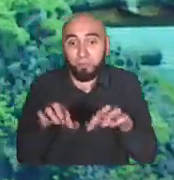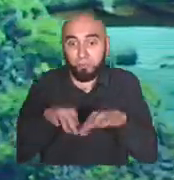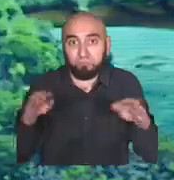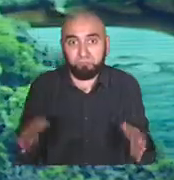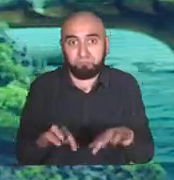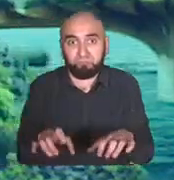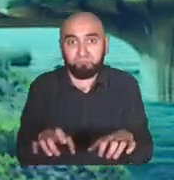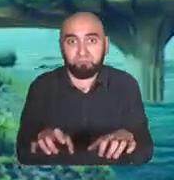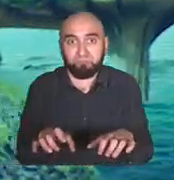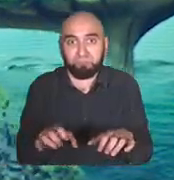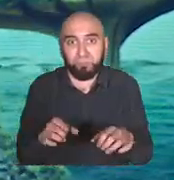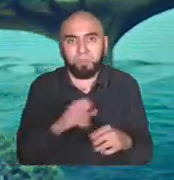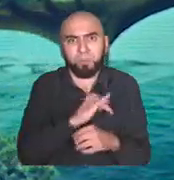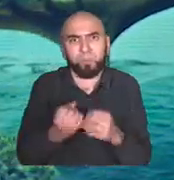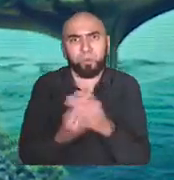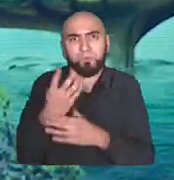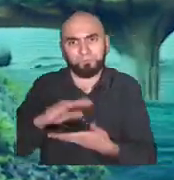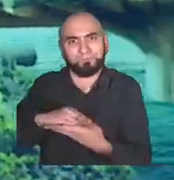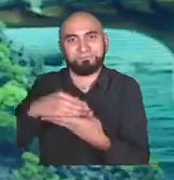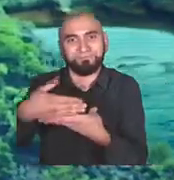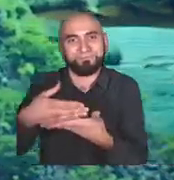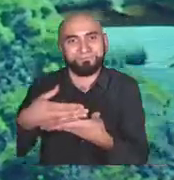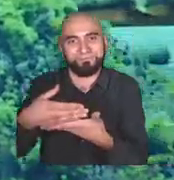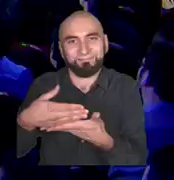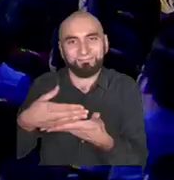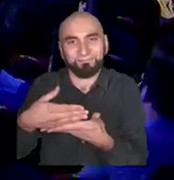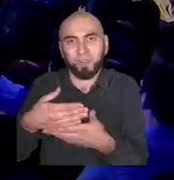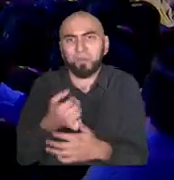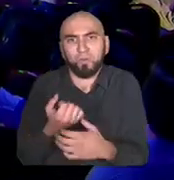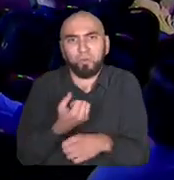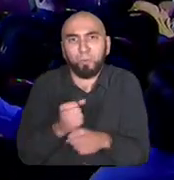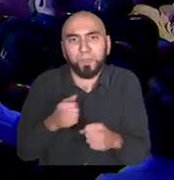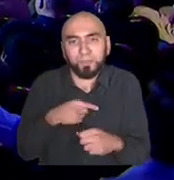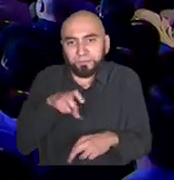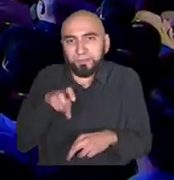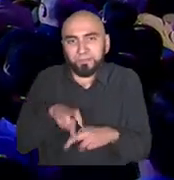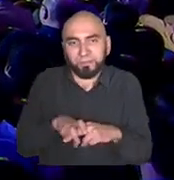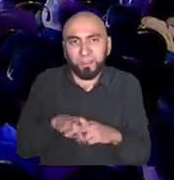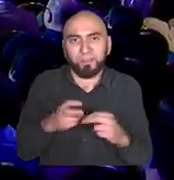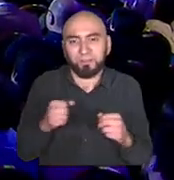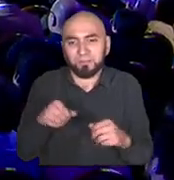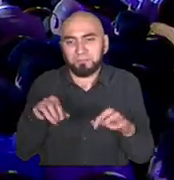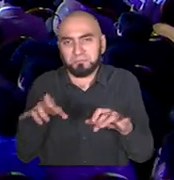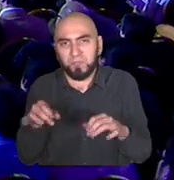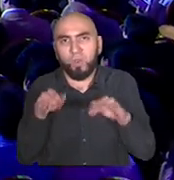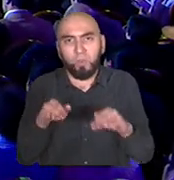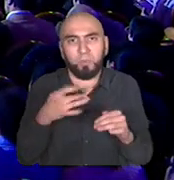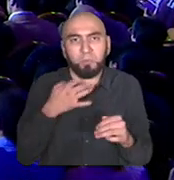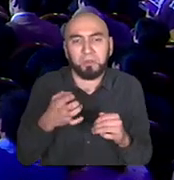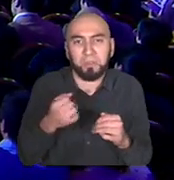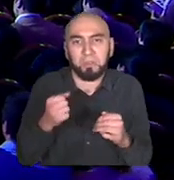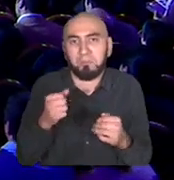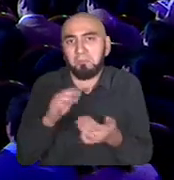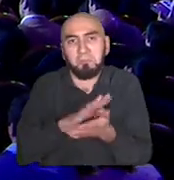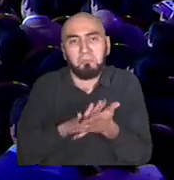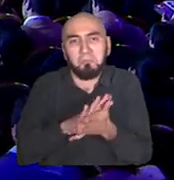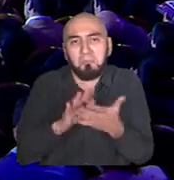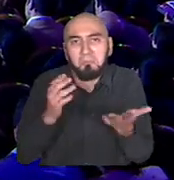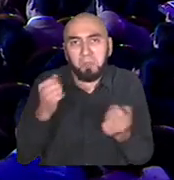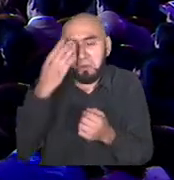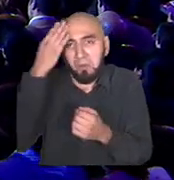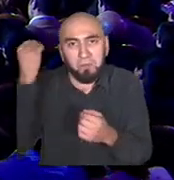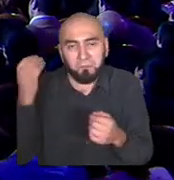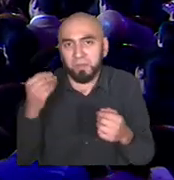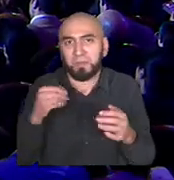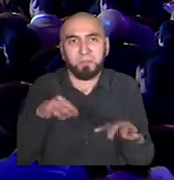it doesn't work. You can't be sitting there in your car with your phone like this because you forget what's going on around you. Cars